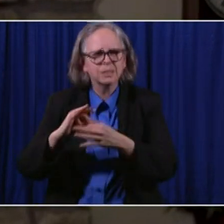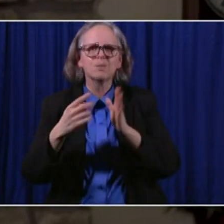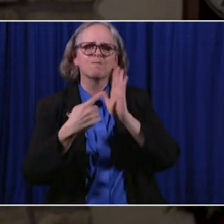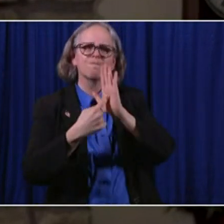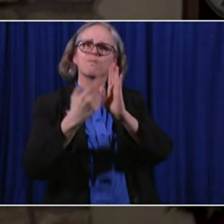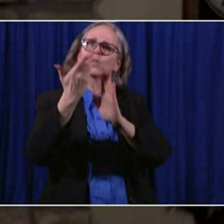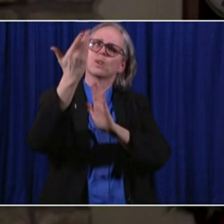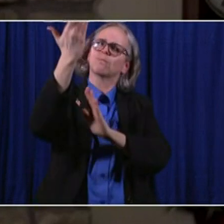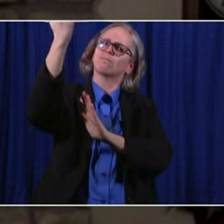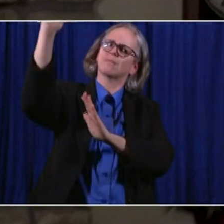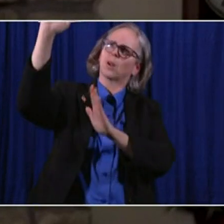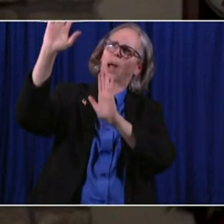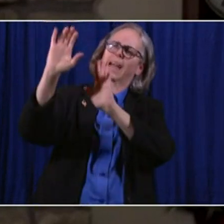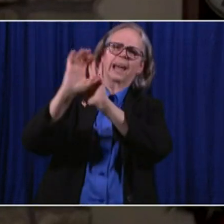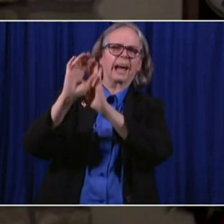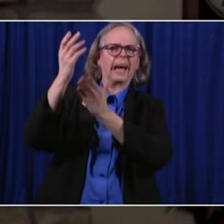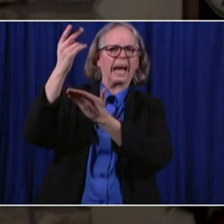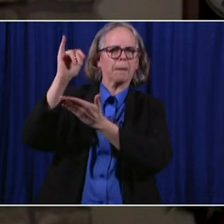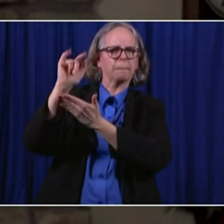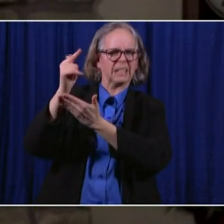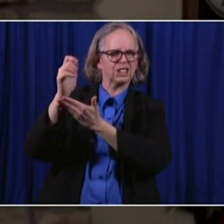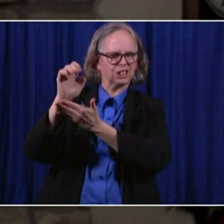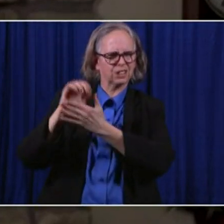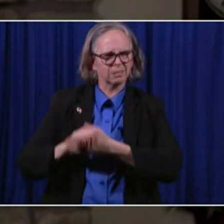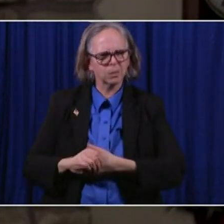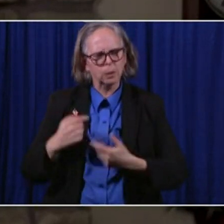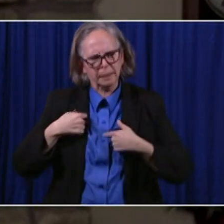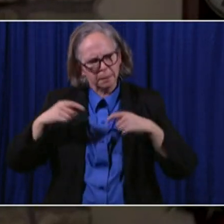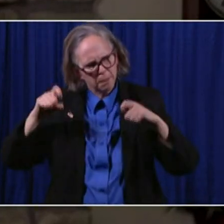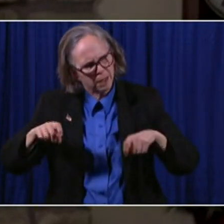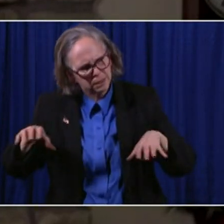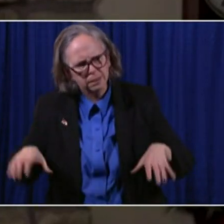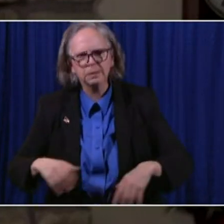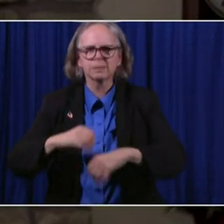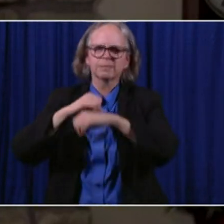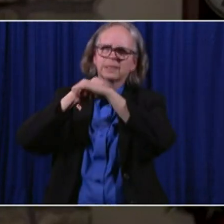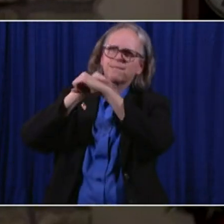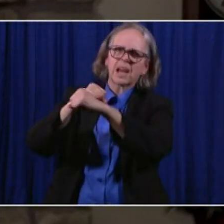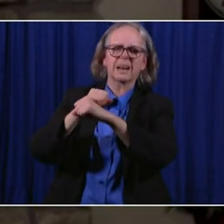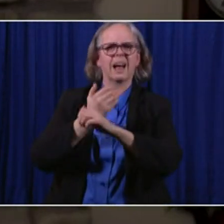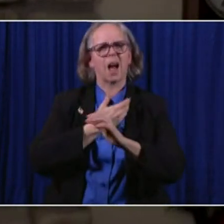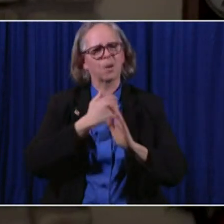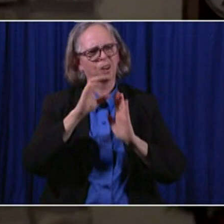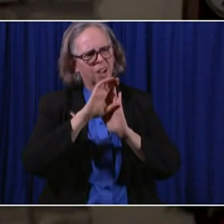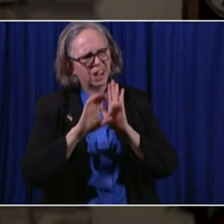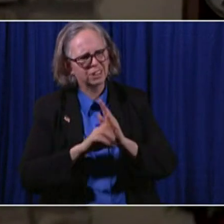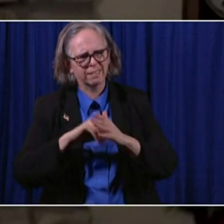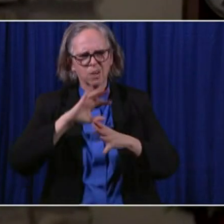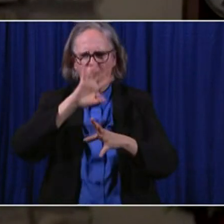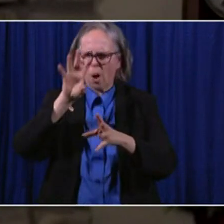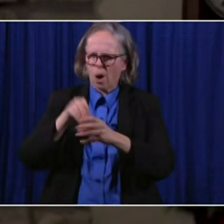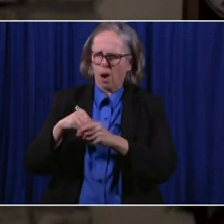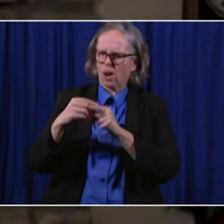protect and defend the Constitution of the United States against all enemies, domestic as well as foreign.